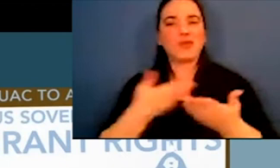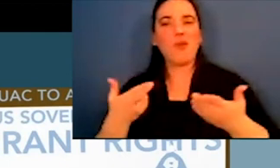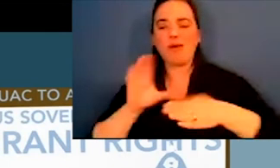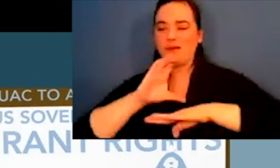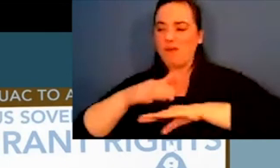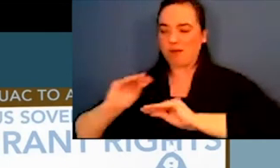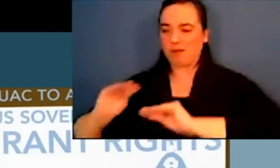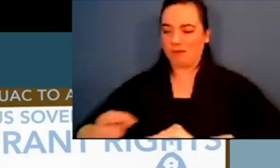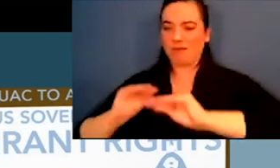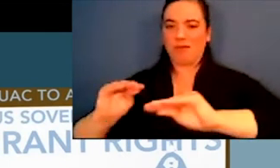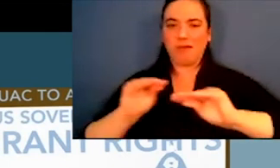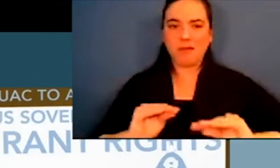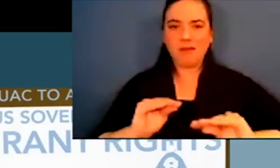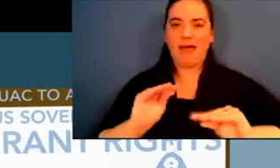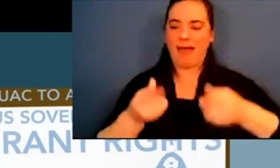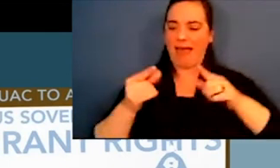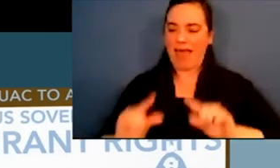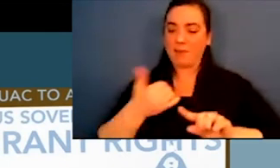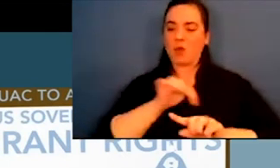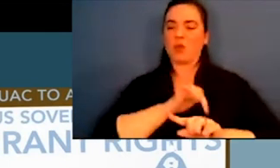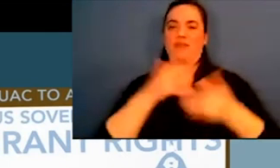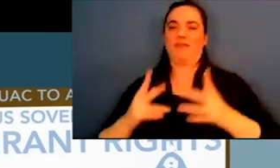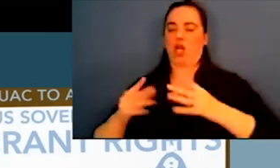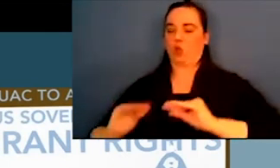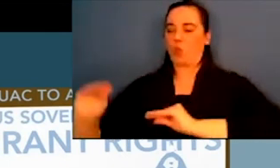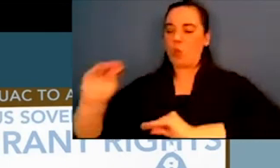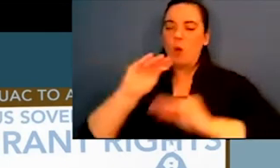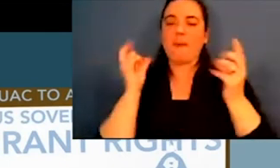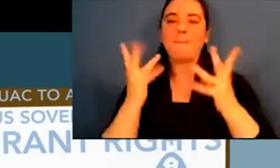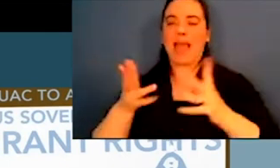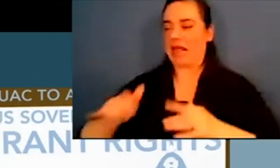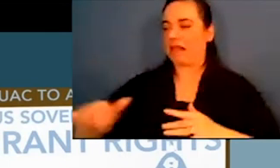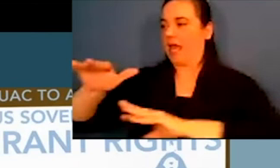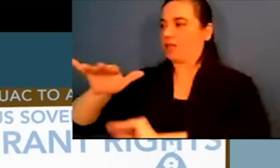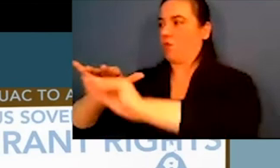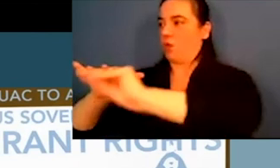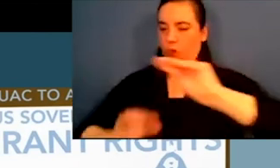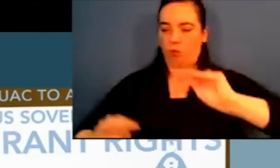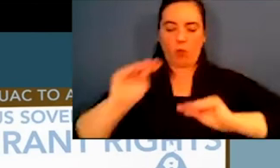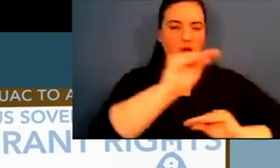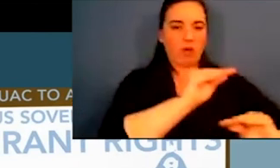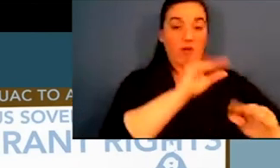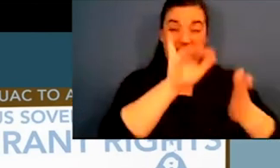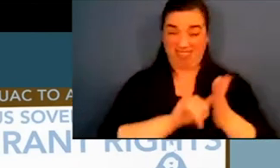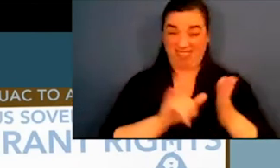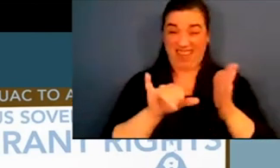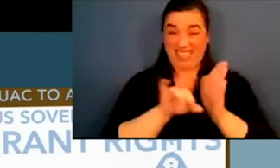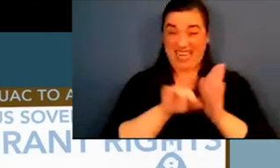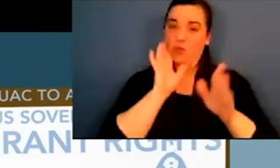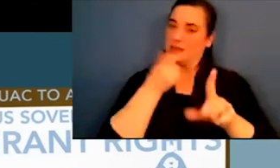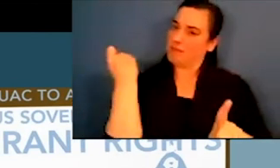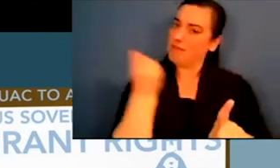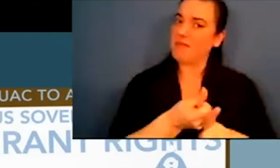and the pre colonization movement of our ancestors, we have often migrated across many lands, as I have touched on.